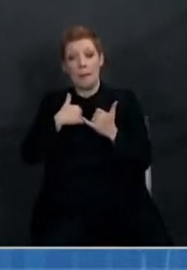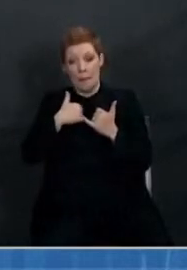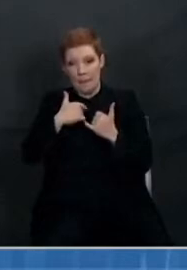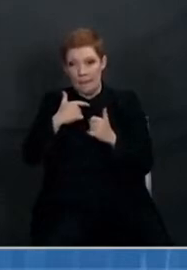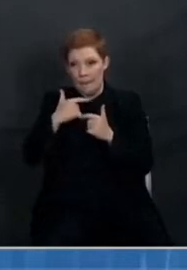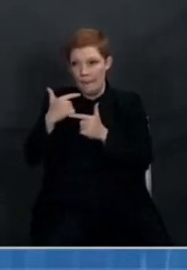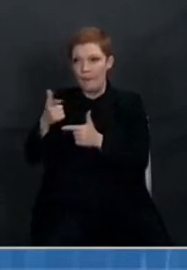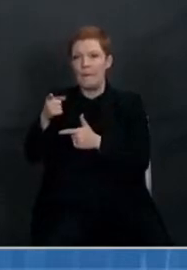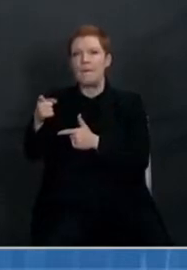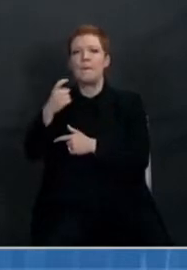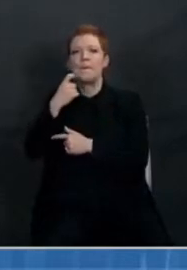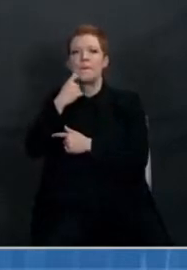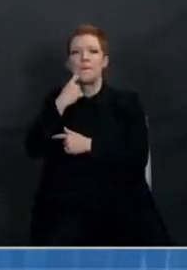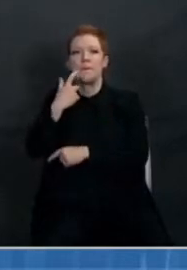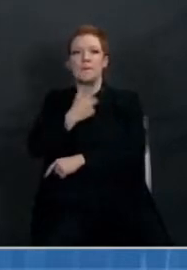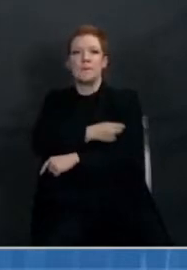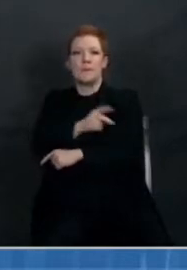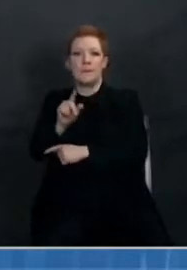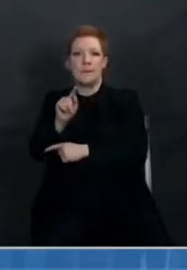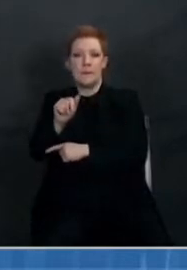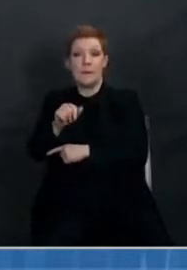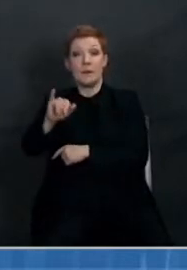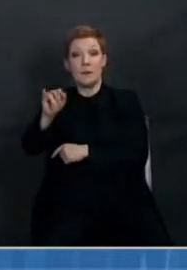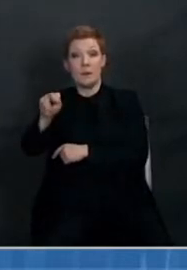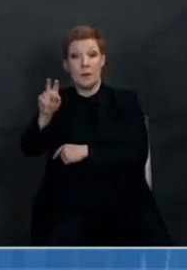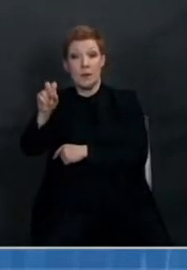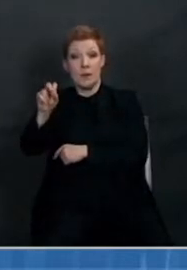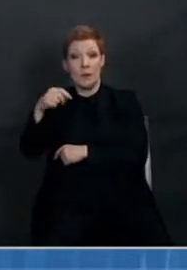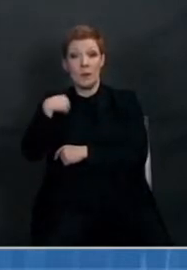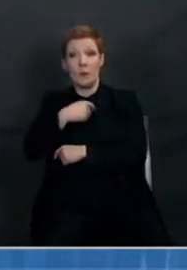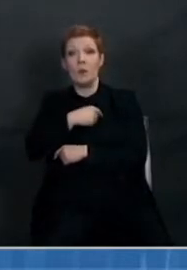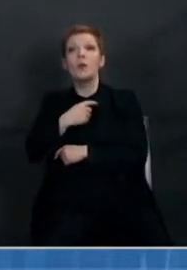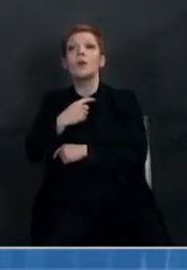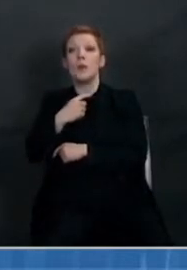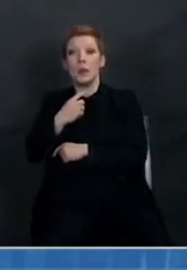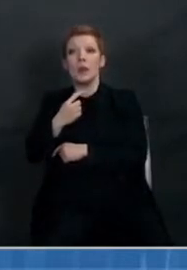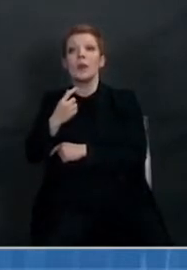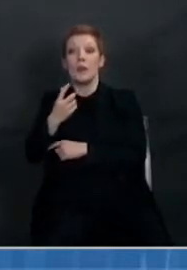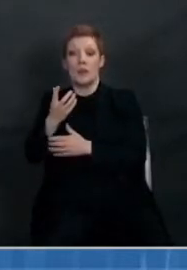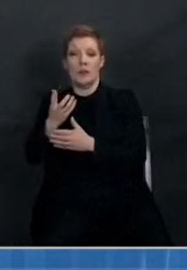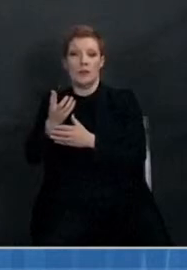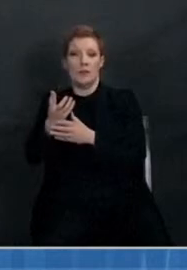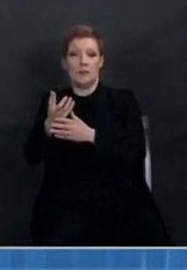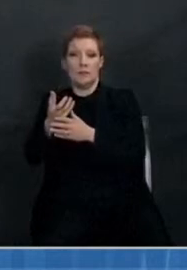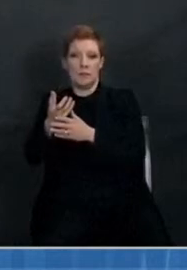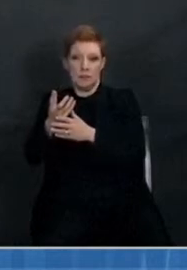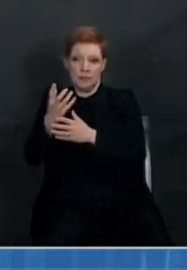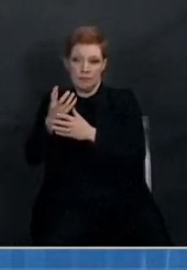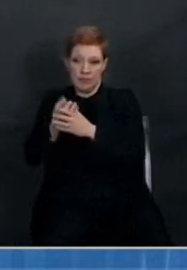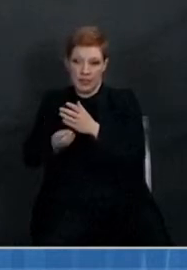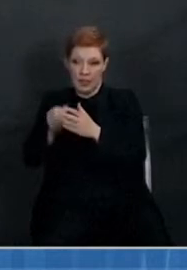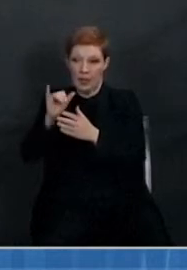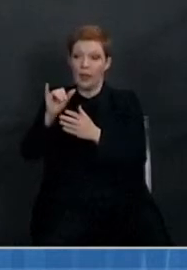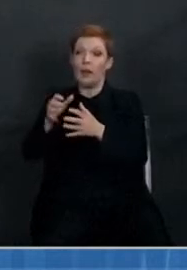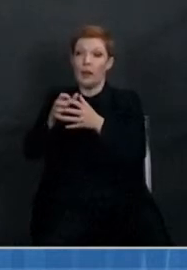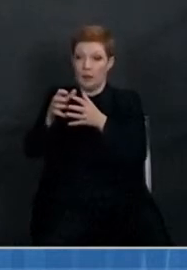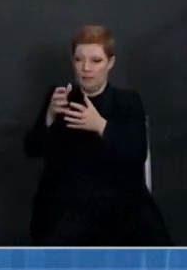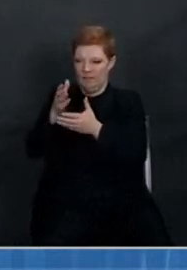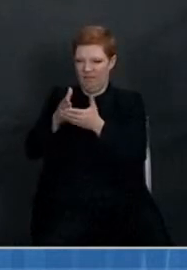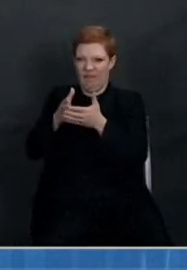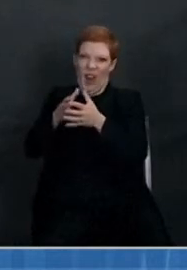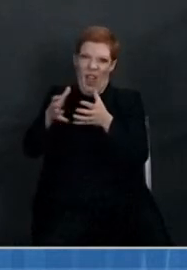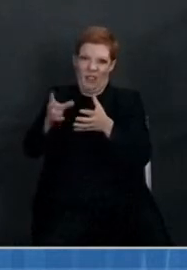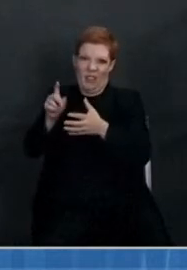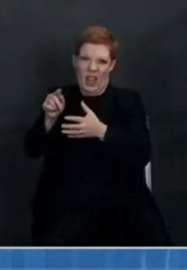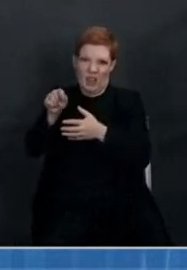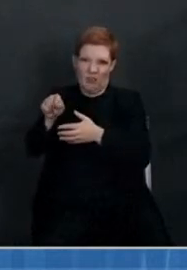recent vaccination data. As of January 30th, we're missing 47% of the race and ethnicity data on vaccination. So